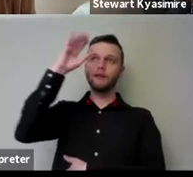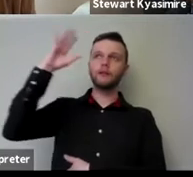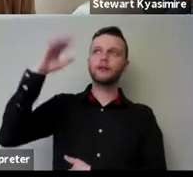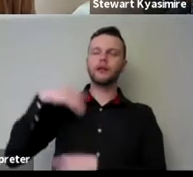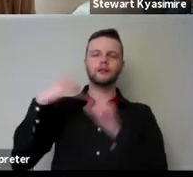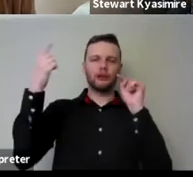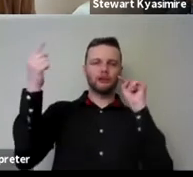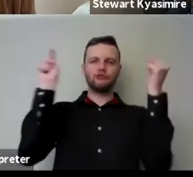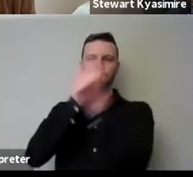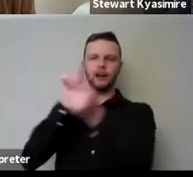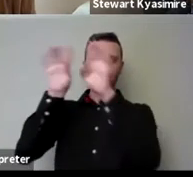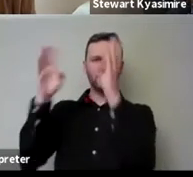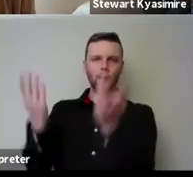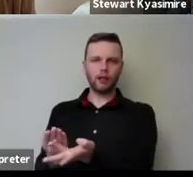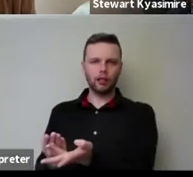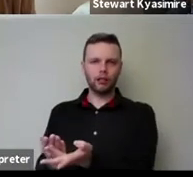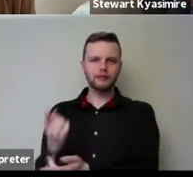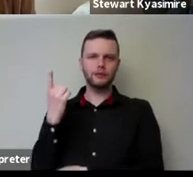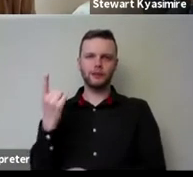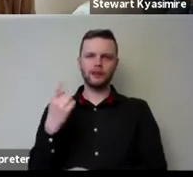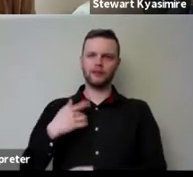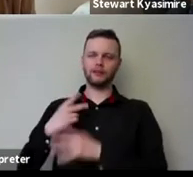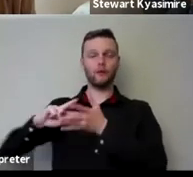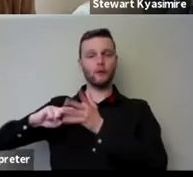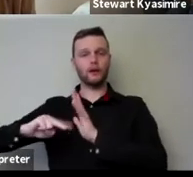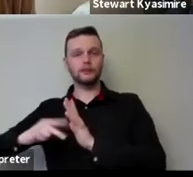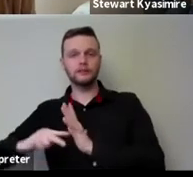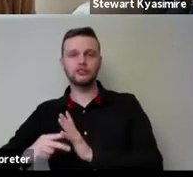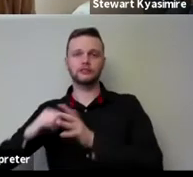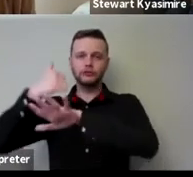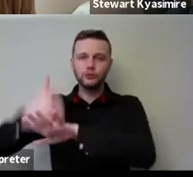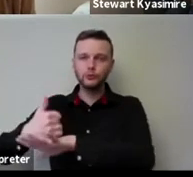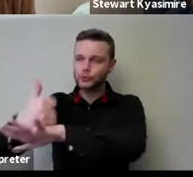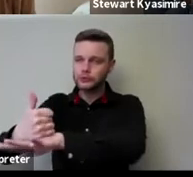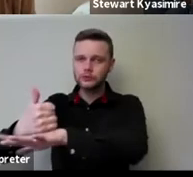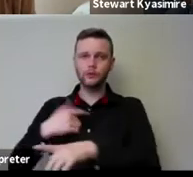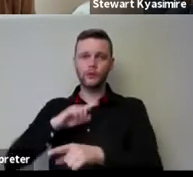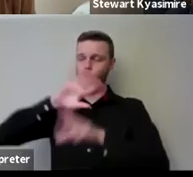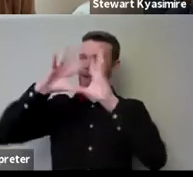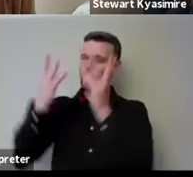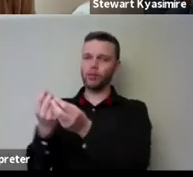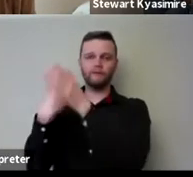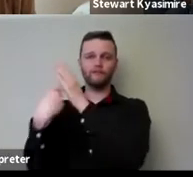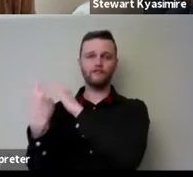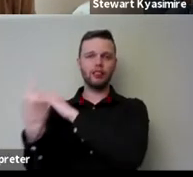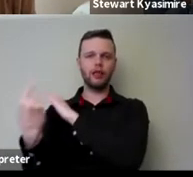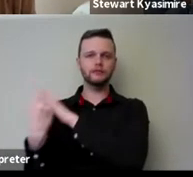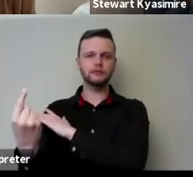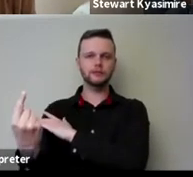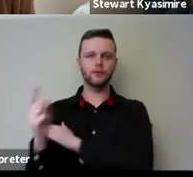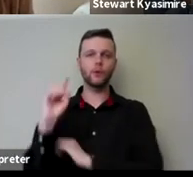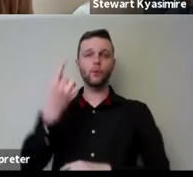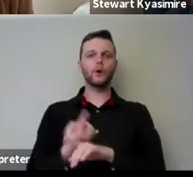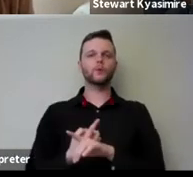world where um organizations and institutions were all freelancing and for a for a week